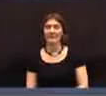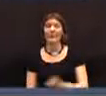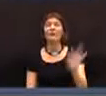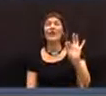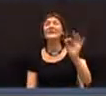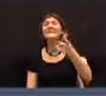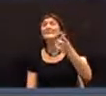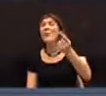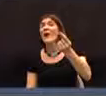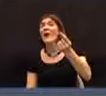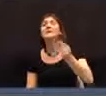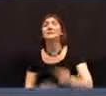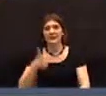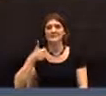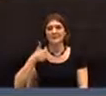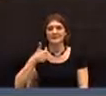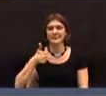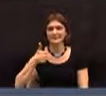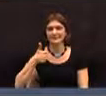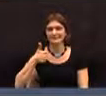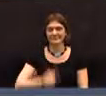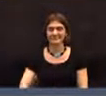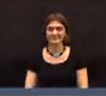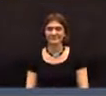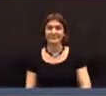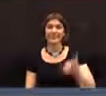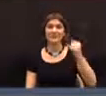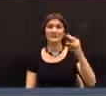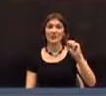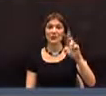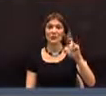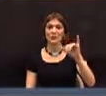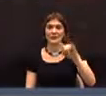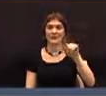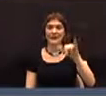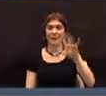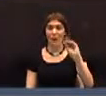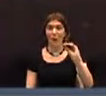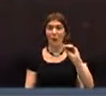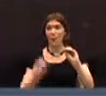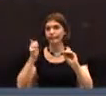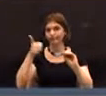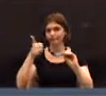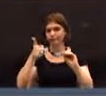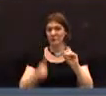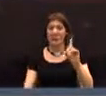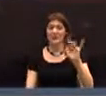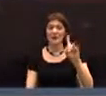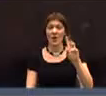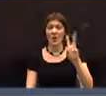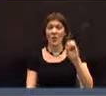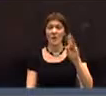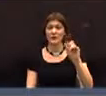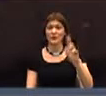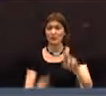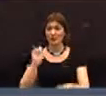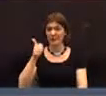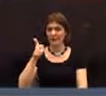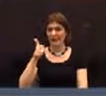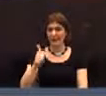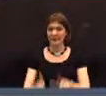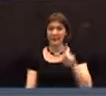Francine again? Yes. Yes. James Verzino. Yay. Donald Webster. Webster. Yay.